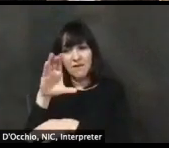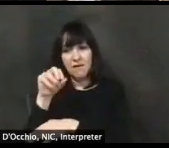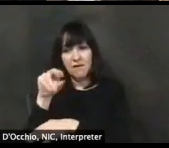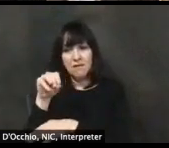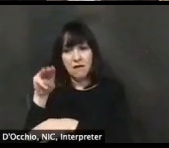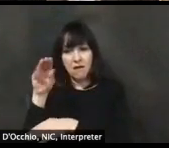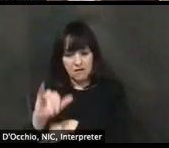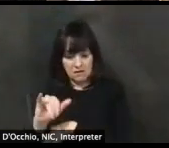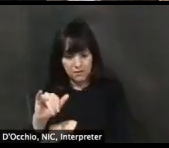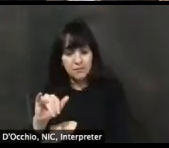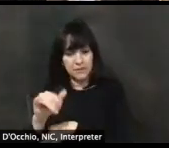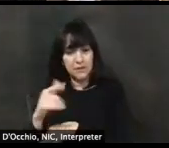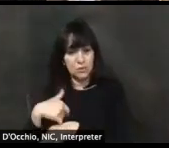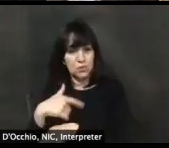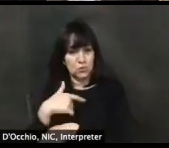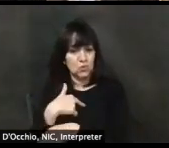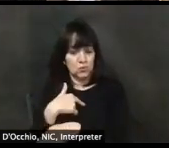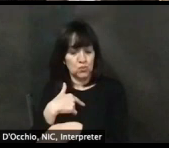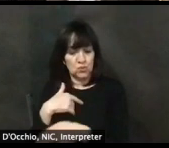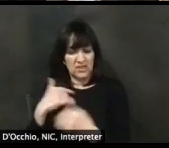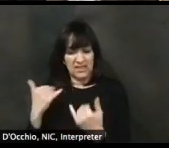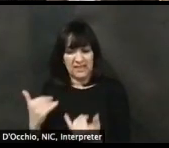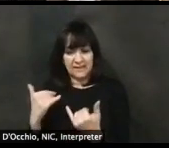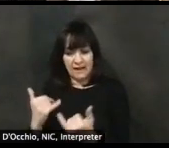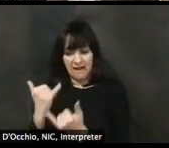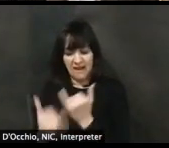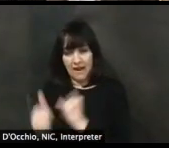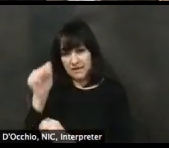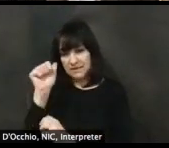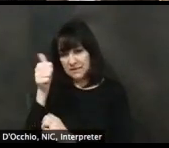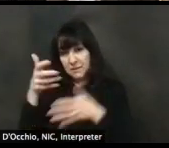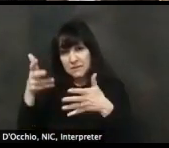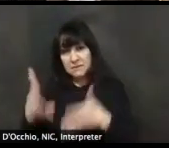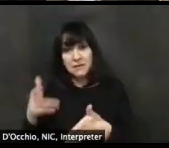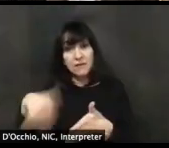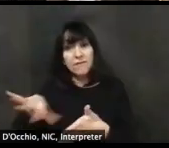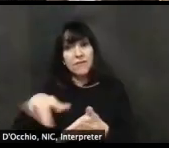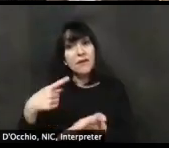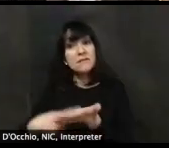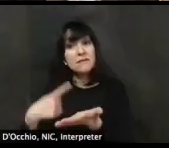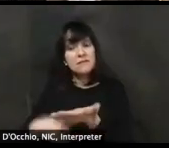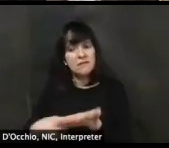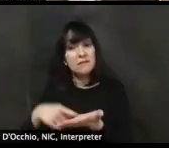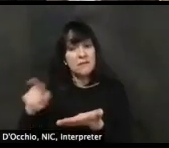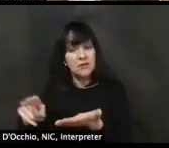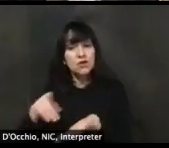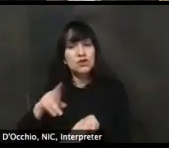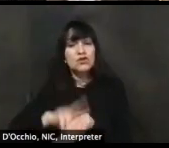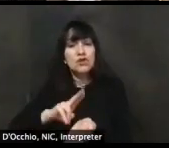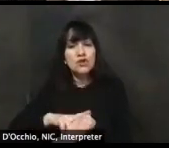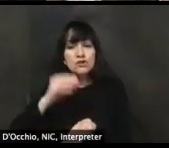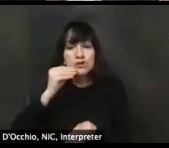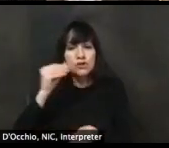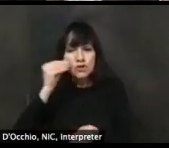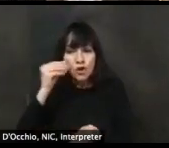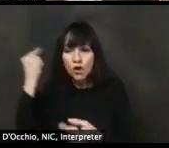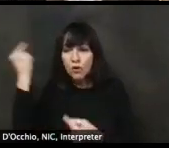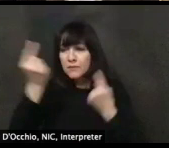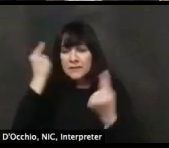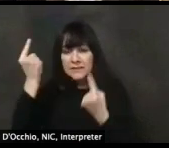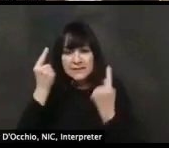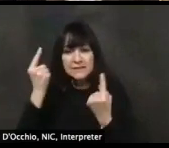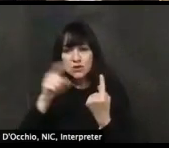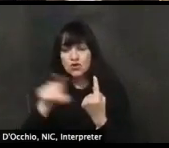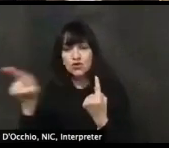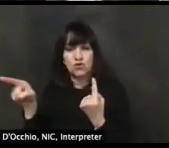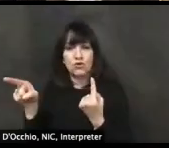conversation. And the only thing I would add is, um, as you, uh, consider the nursing home and the long-term care and skilled facilities, um, I